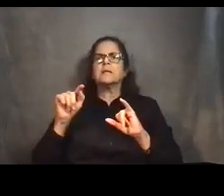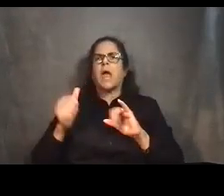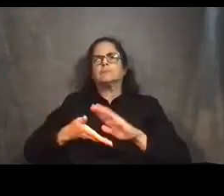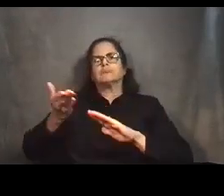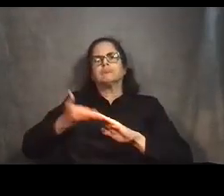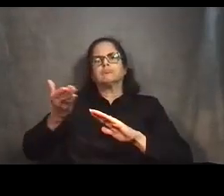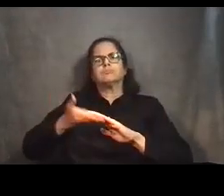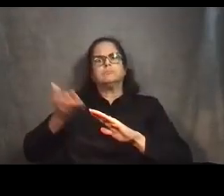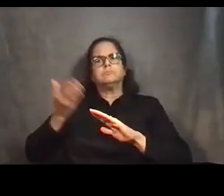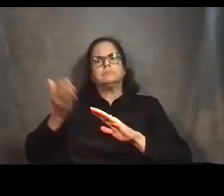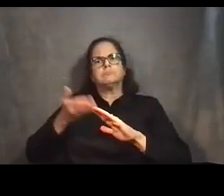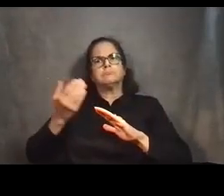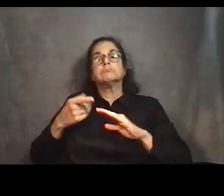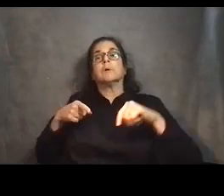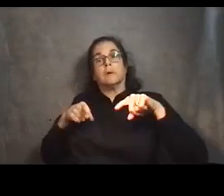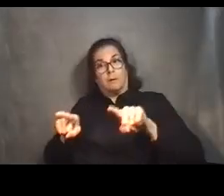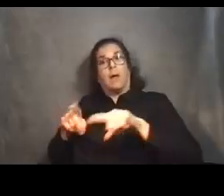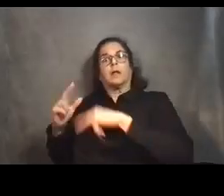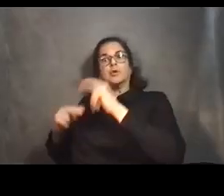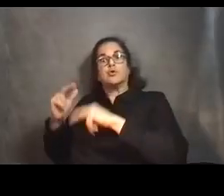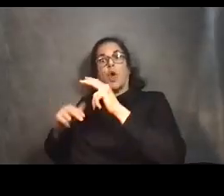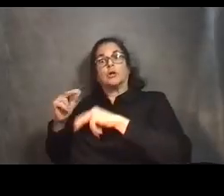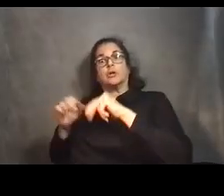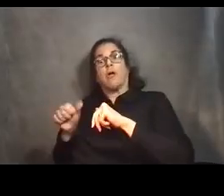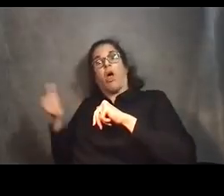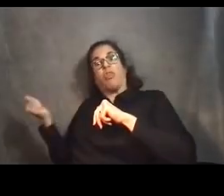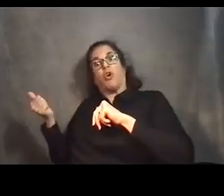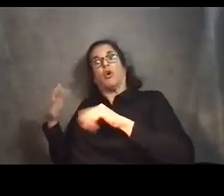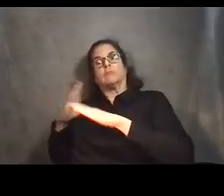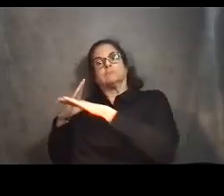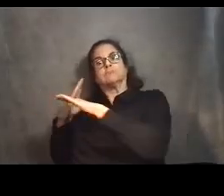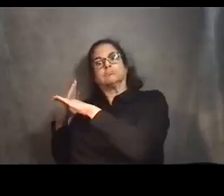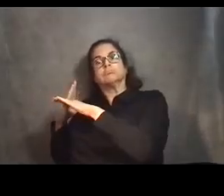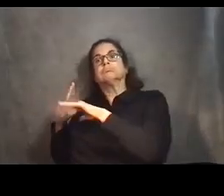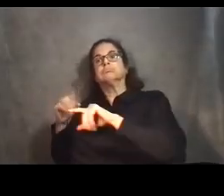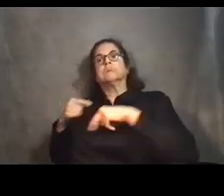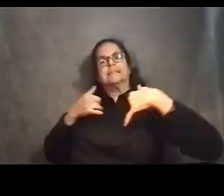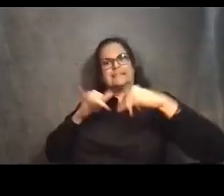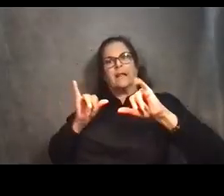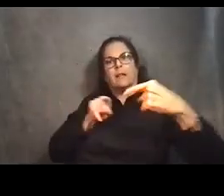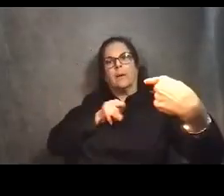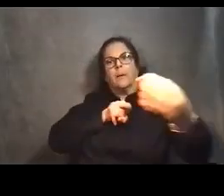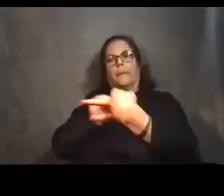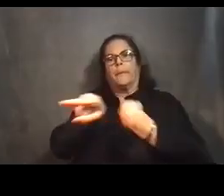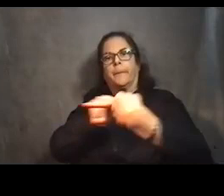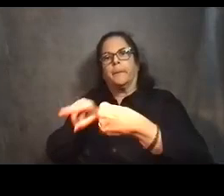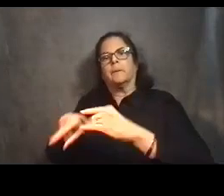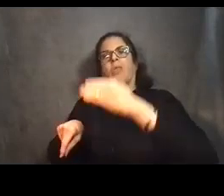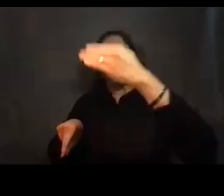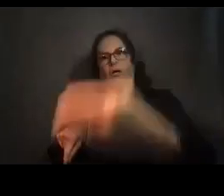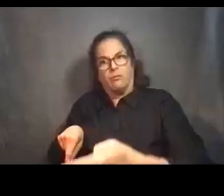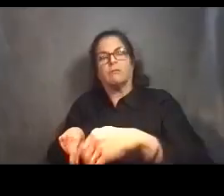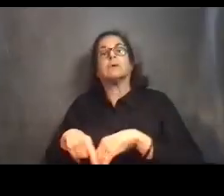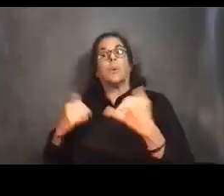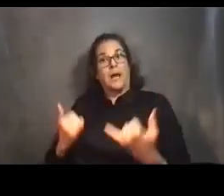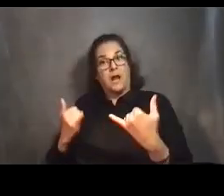of the tracks while construction is taking place on the other side. Currently, we are running CCA service on the west